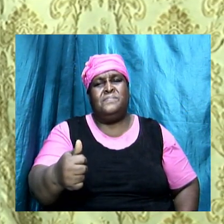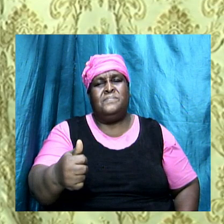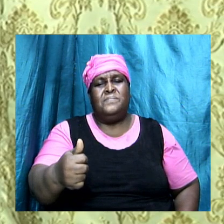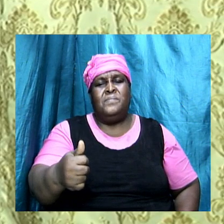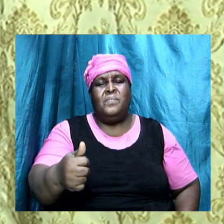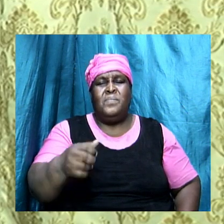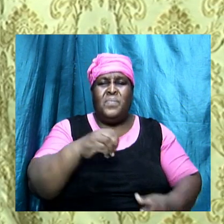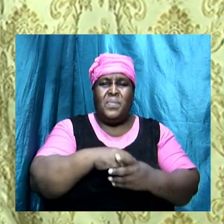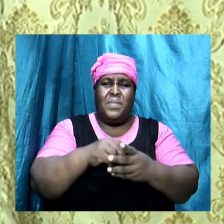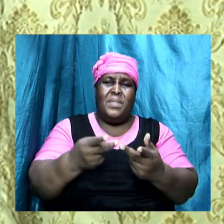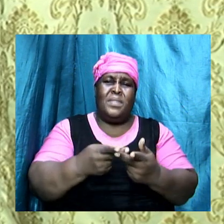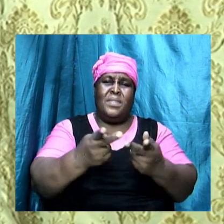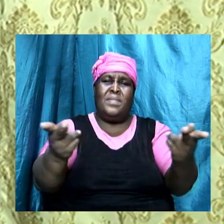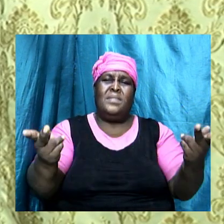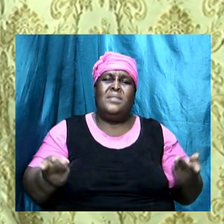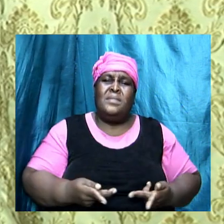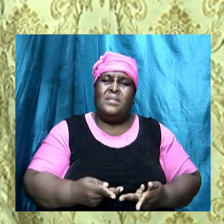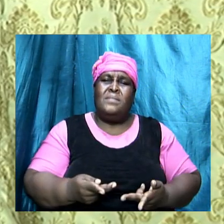in a place